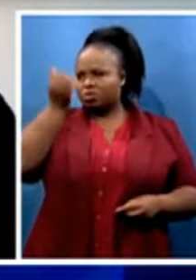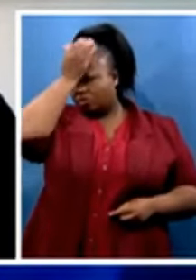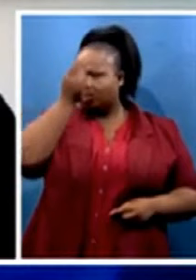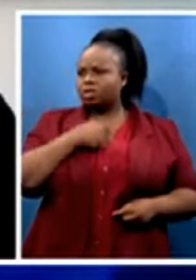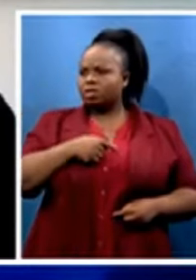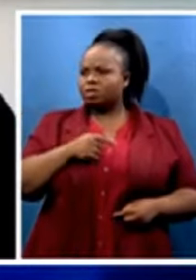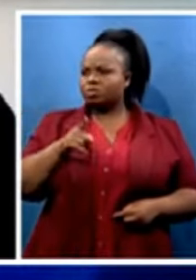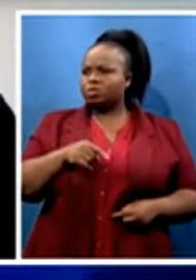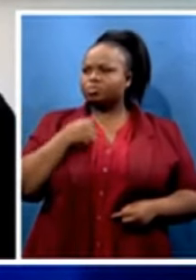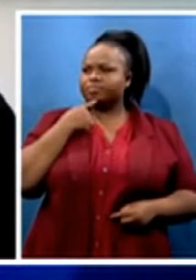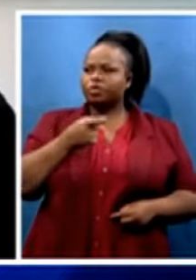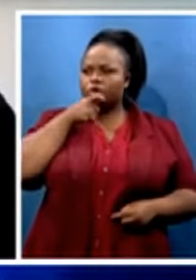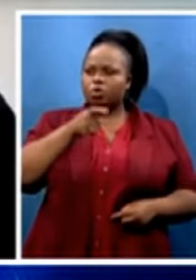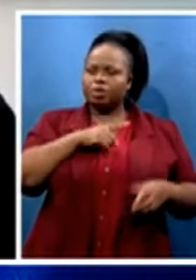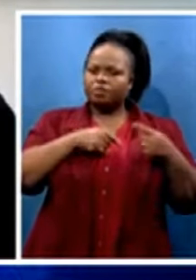Foundation to his incarceration?